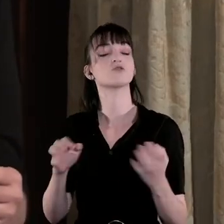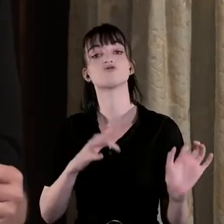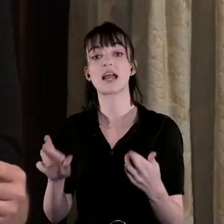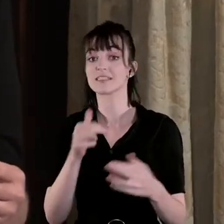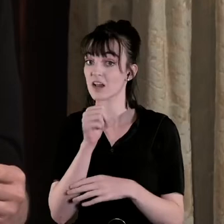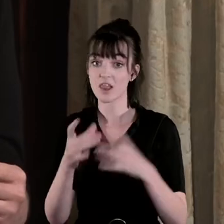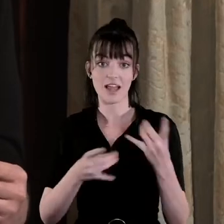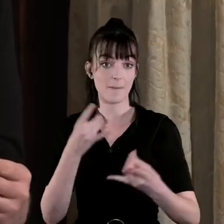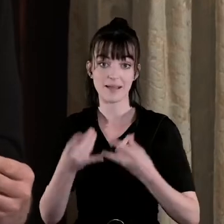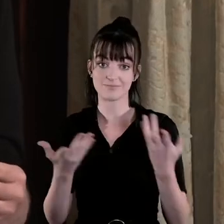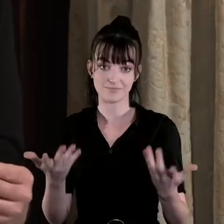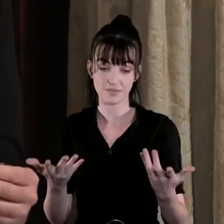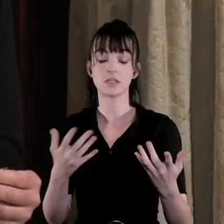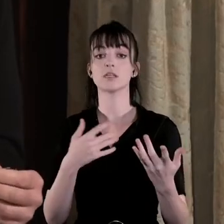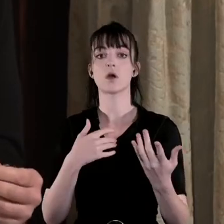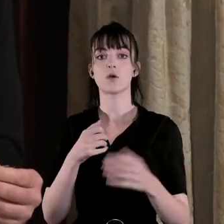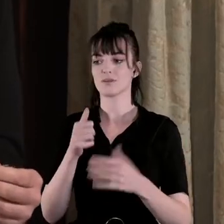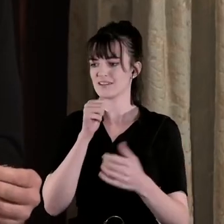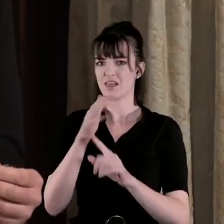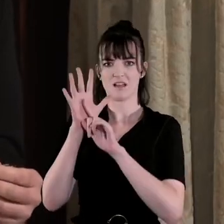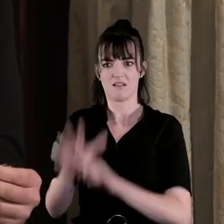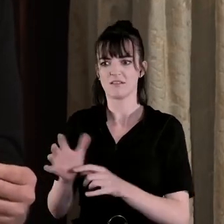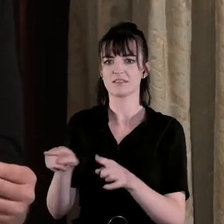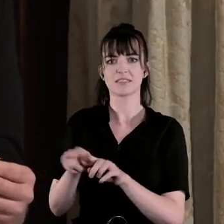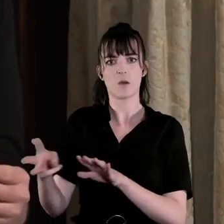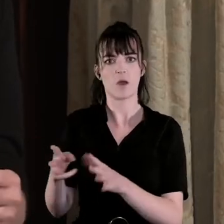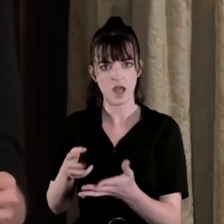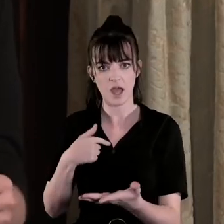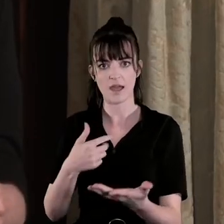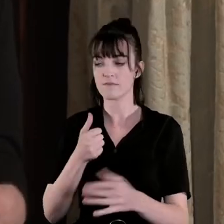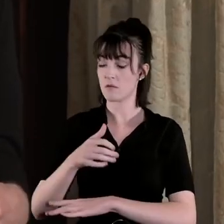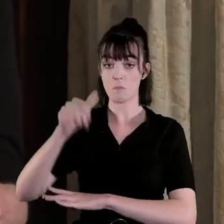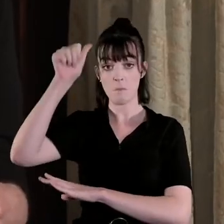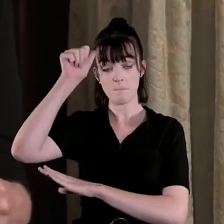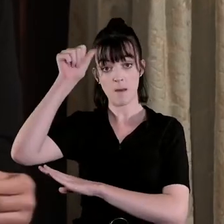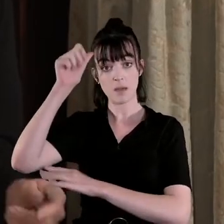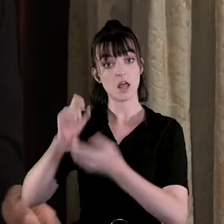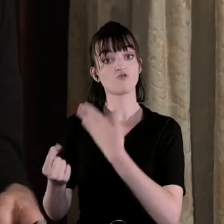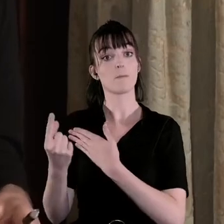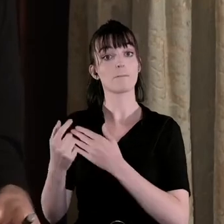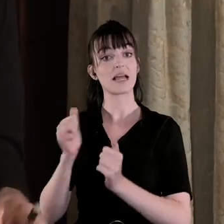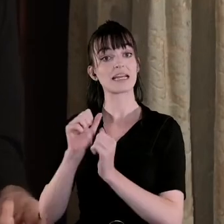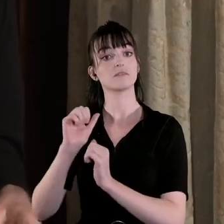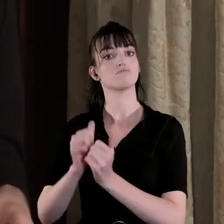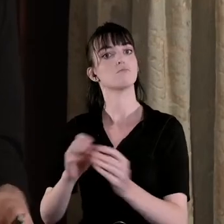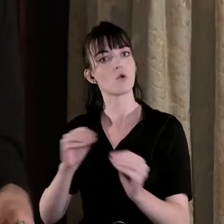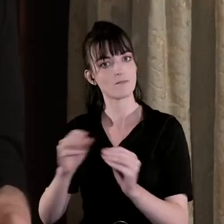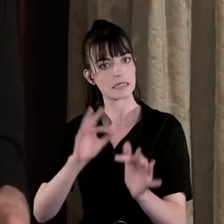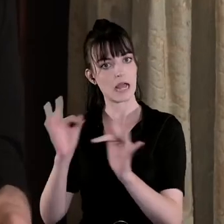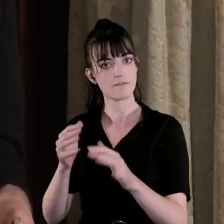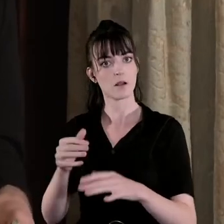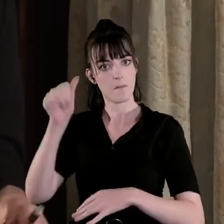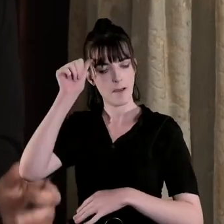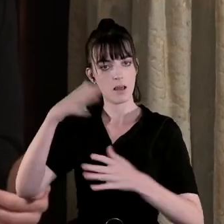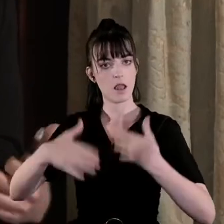the same way that it was and you wouldn't have had popular republicanism emerging as a popular movement but I'm often struck